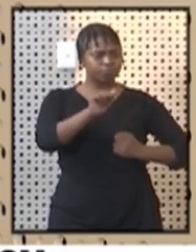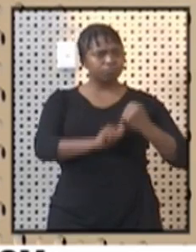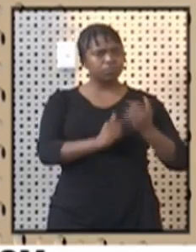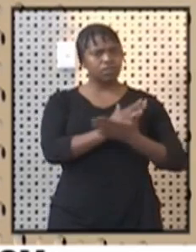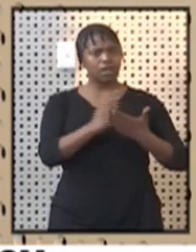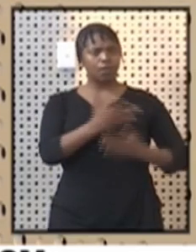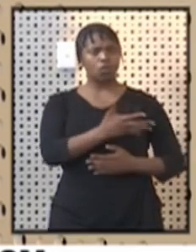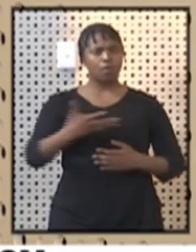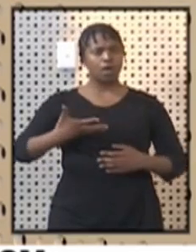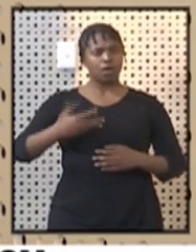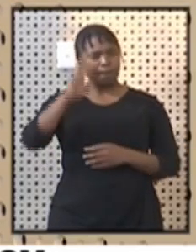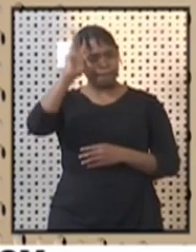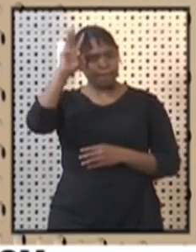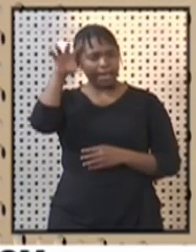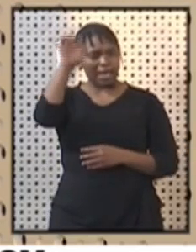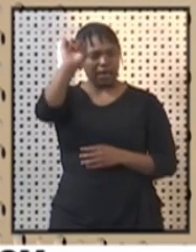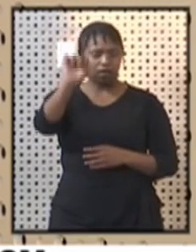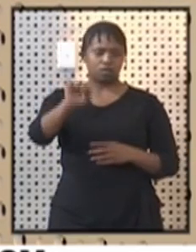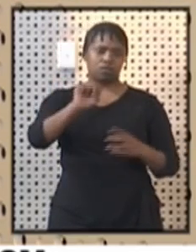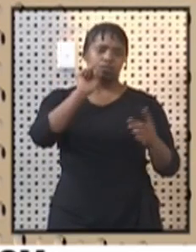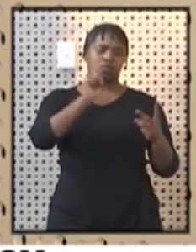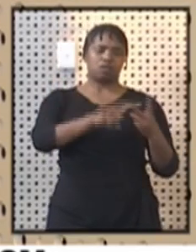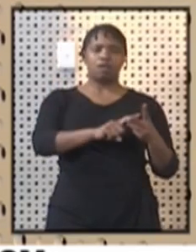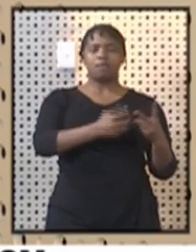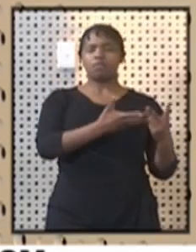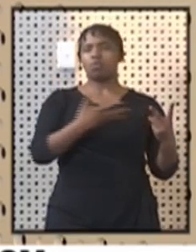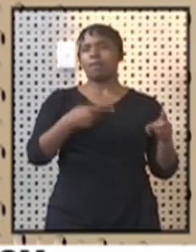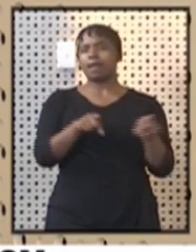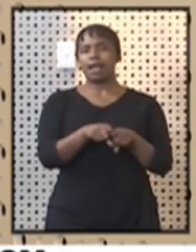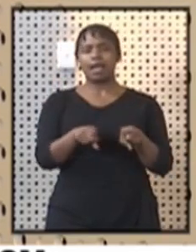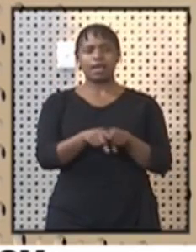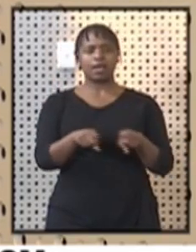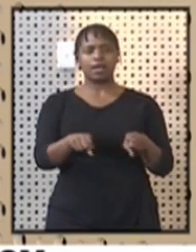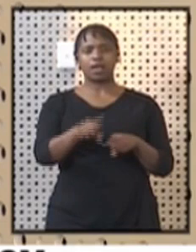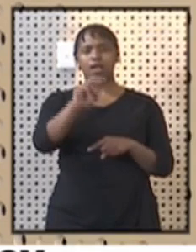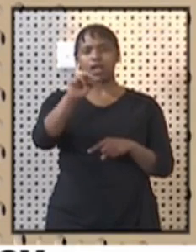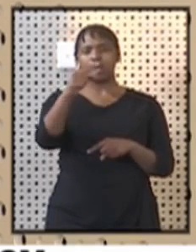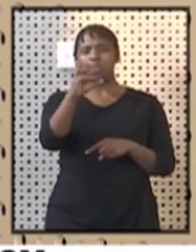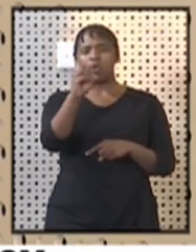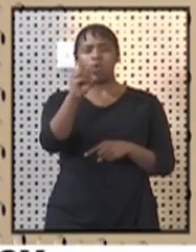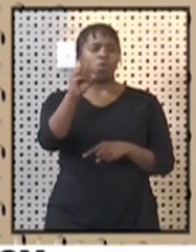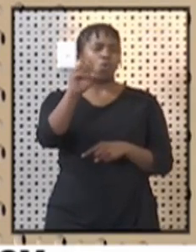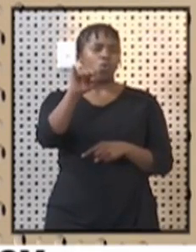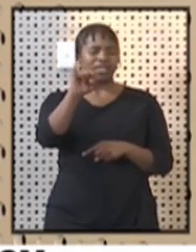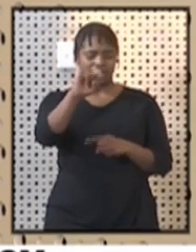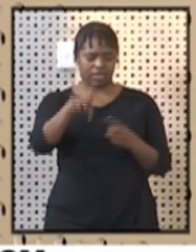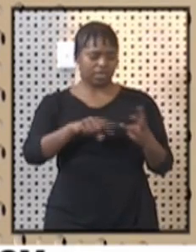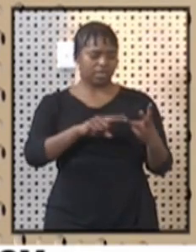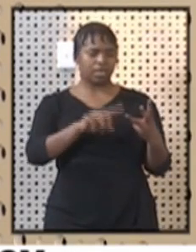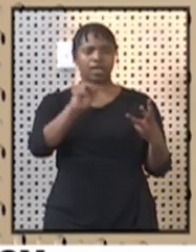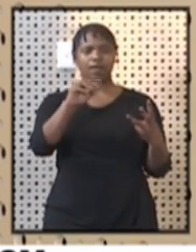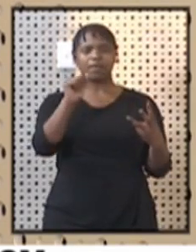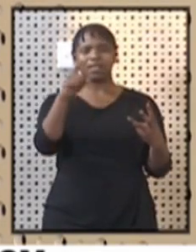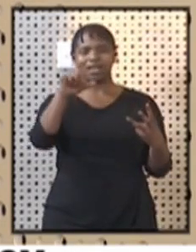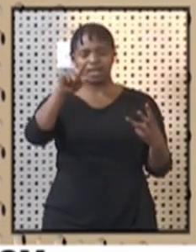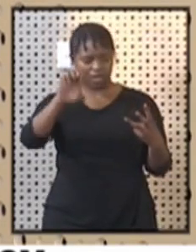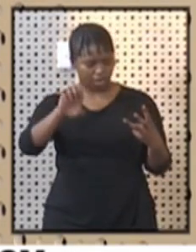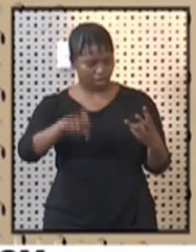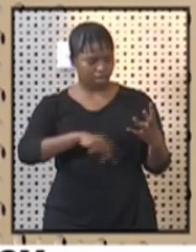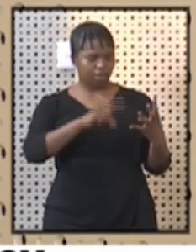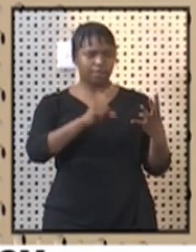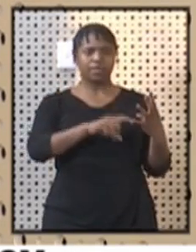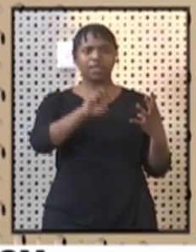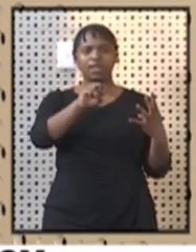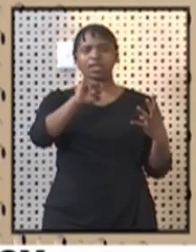such as Mama Winnie Mandela, Mama Lilian Ngoi, Charlotte Matreke, Albert Sisulu, and